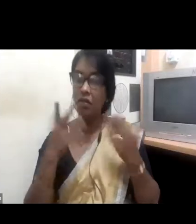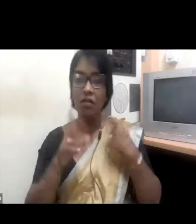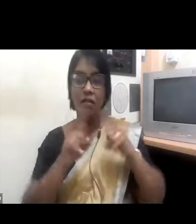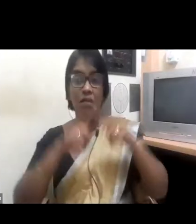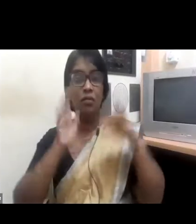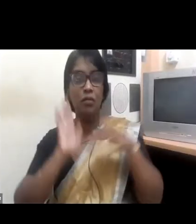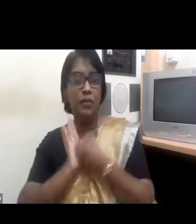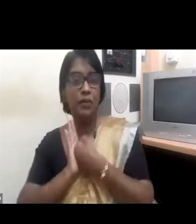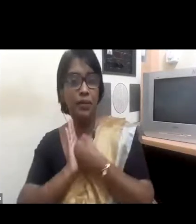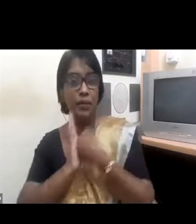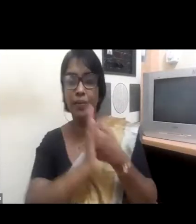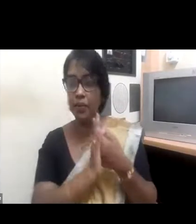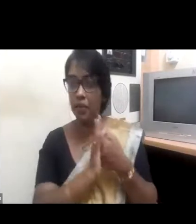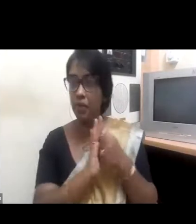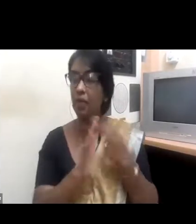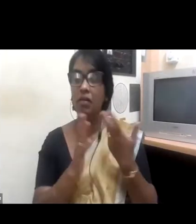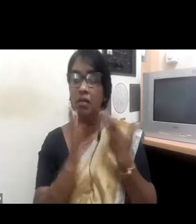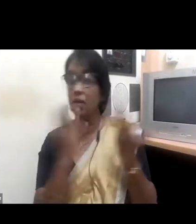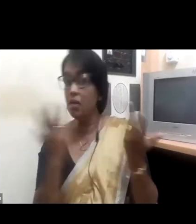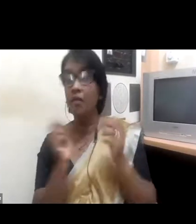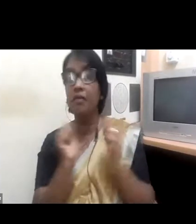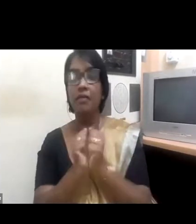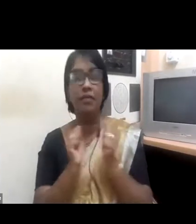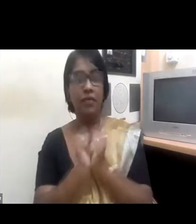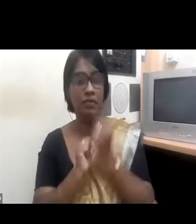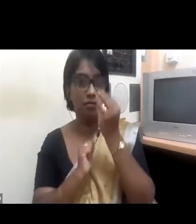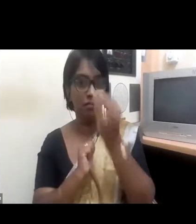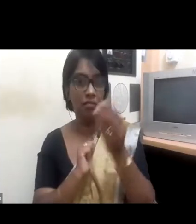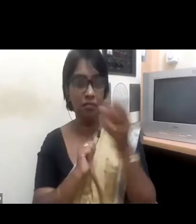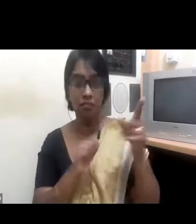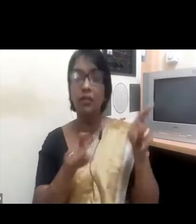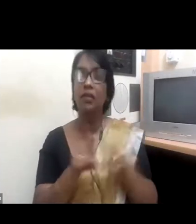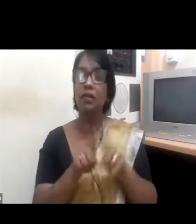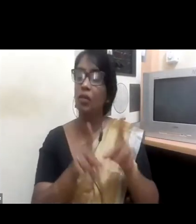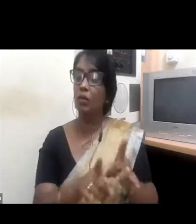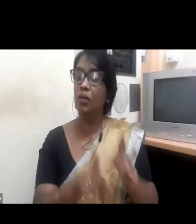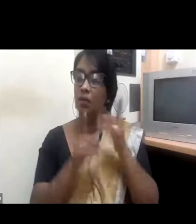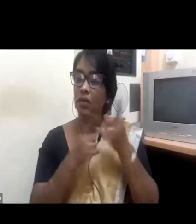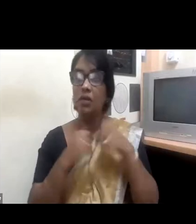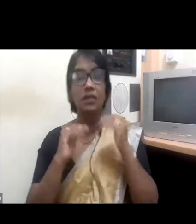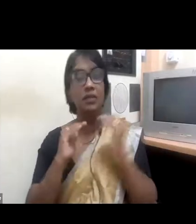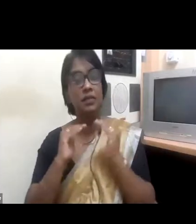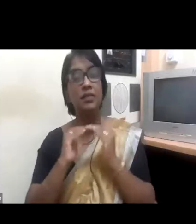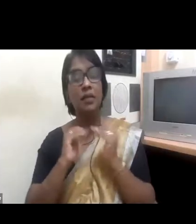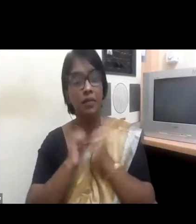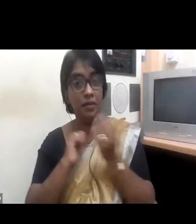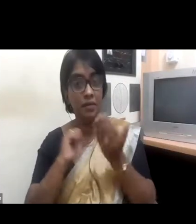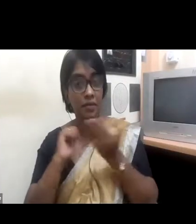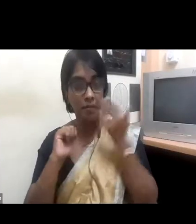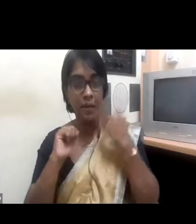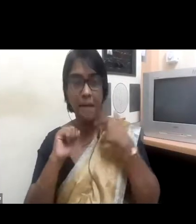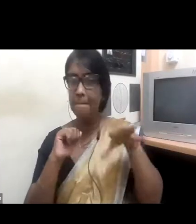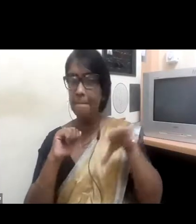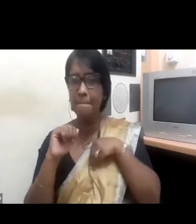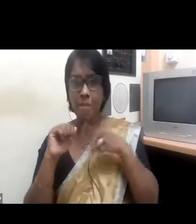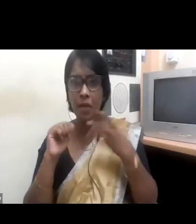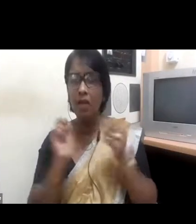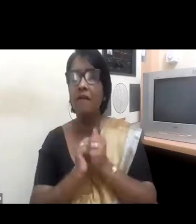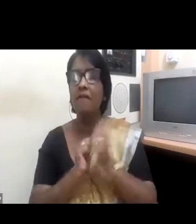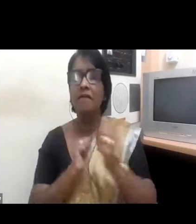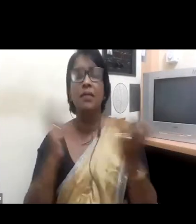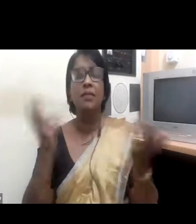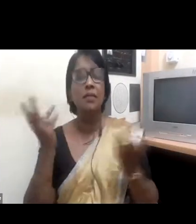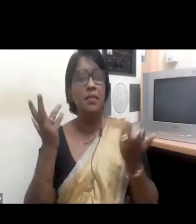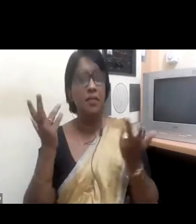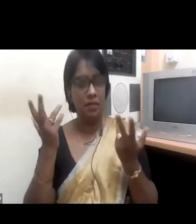work and accept that they are equally good and select the best. I mean, you don't have to select a person just because you're a